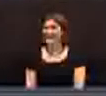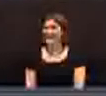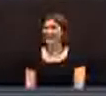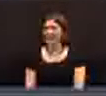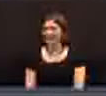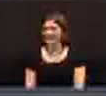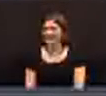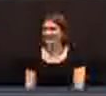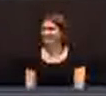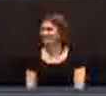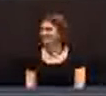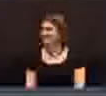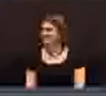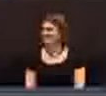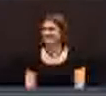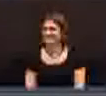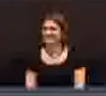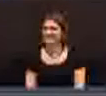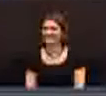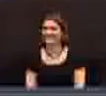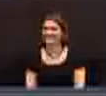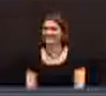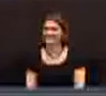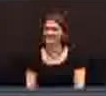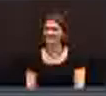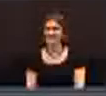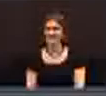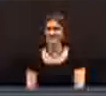What happened.